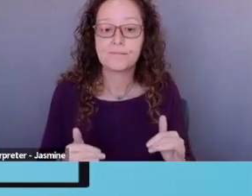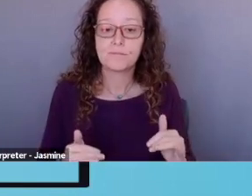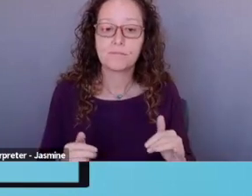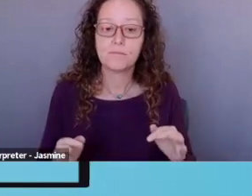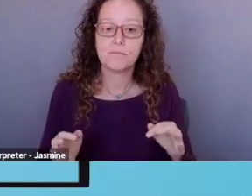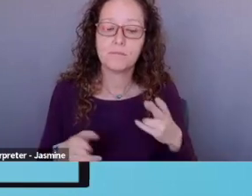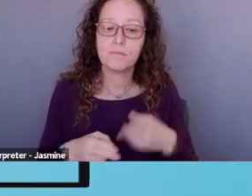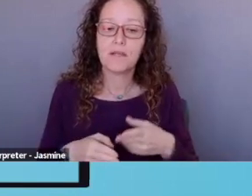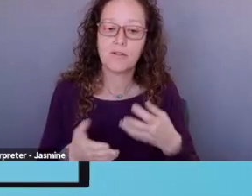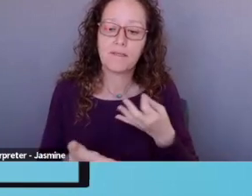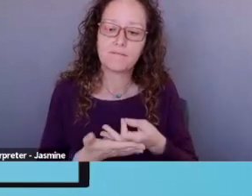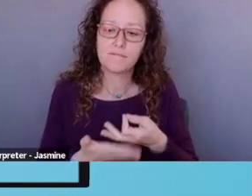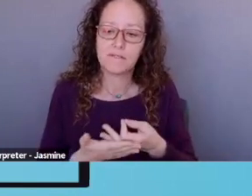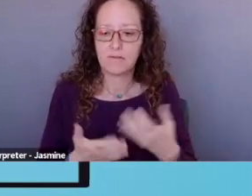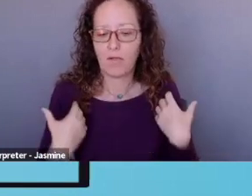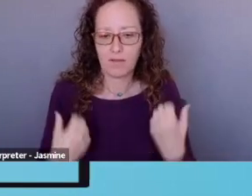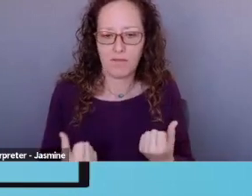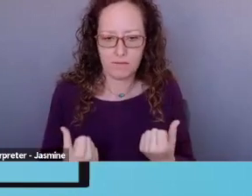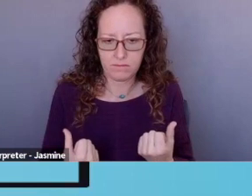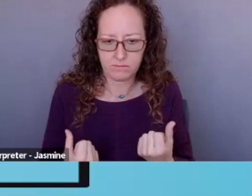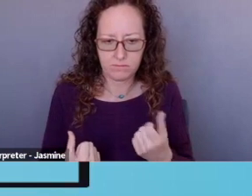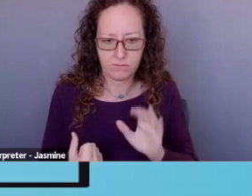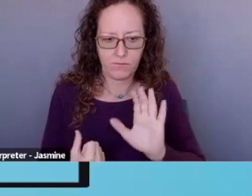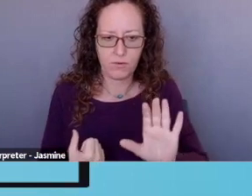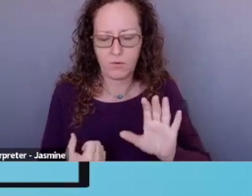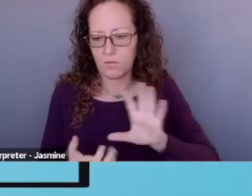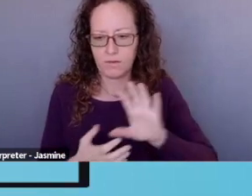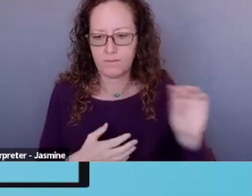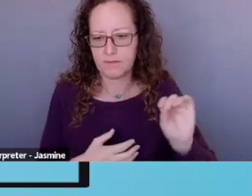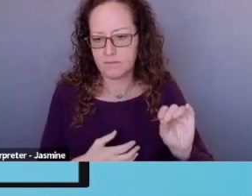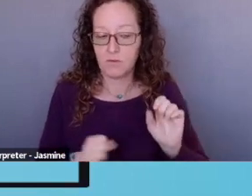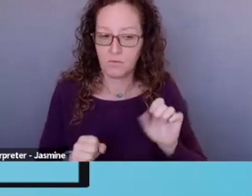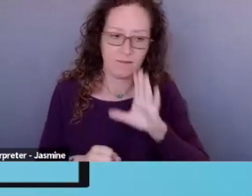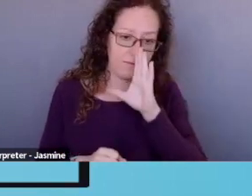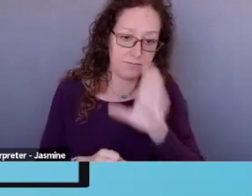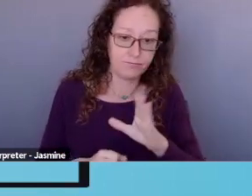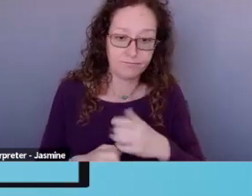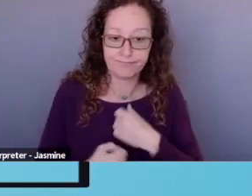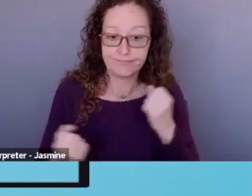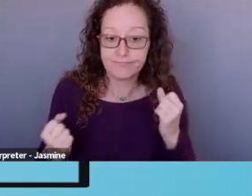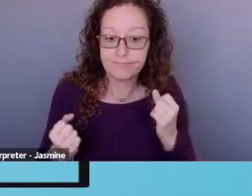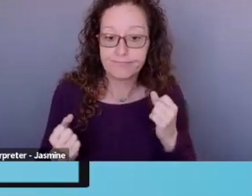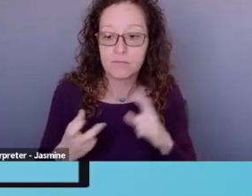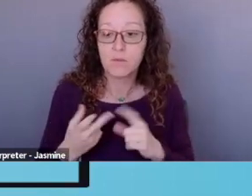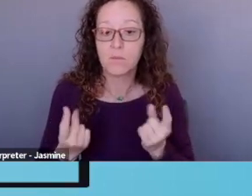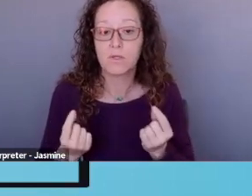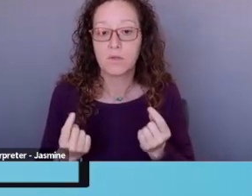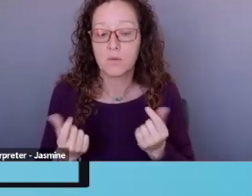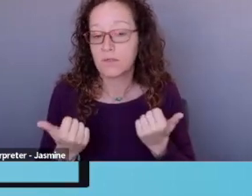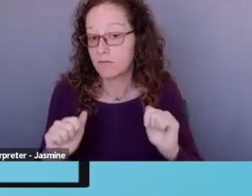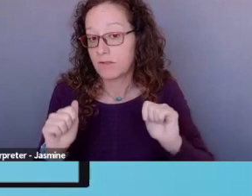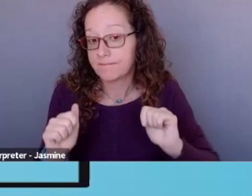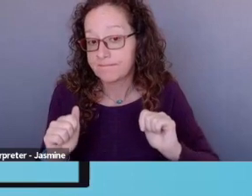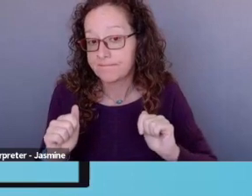And you can be, um, pretty straightforward about that and what you're trying to do about that if it's not